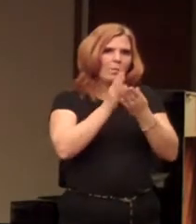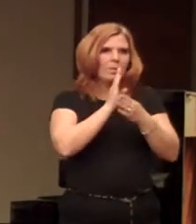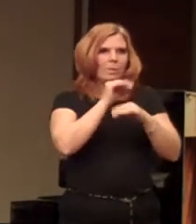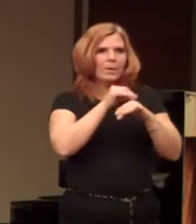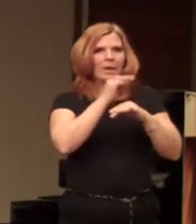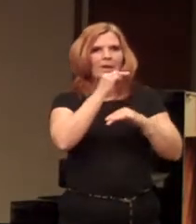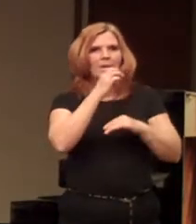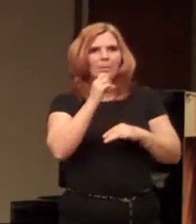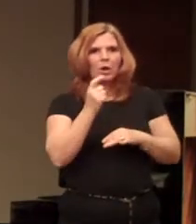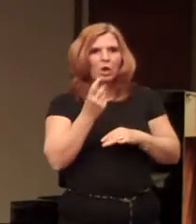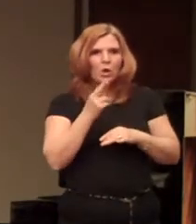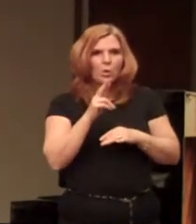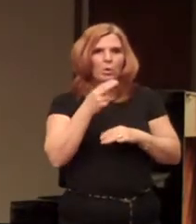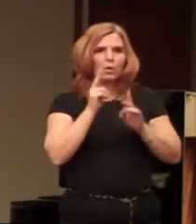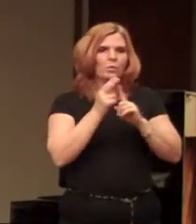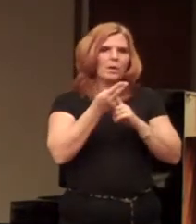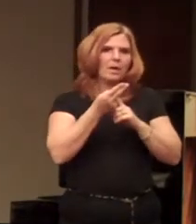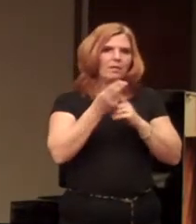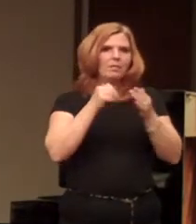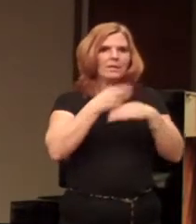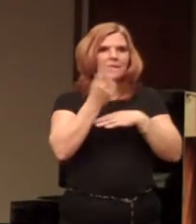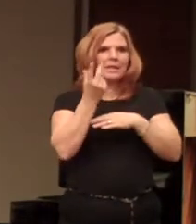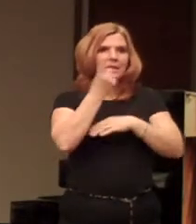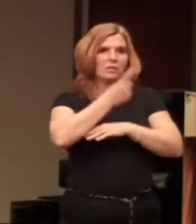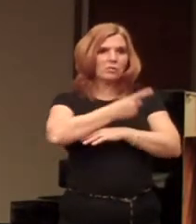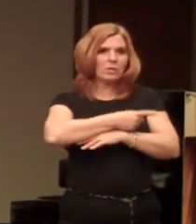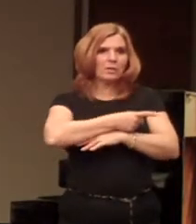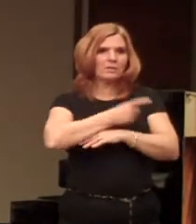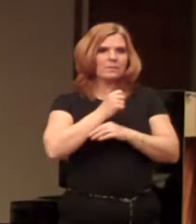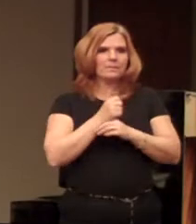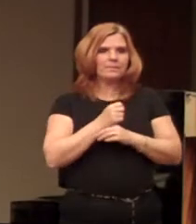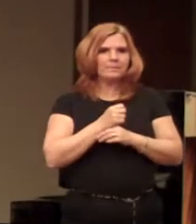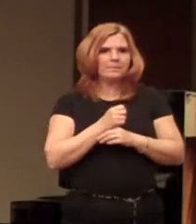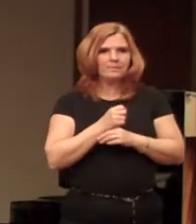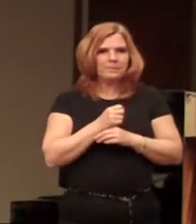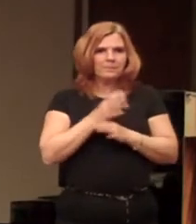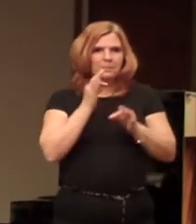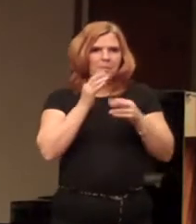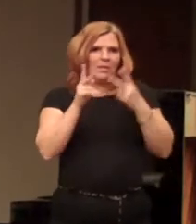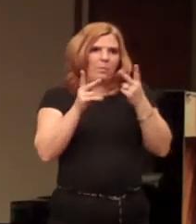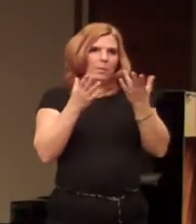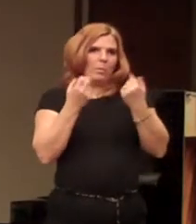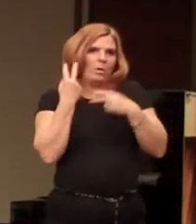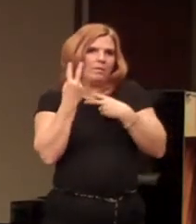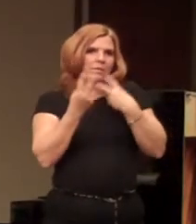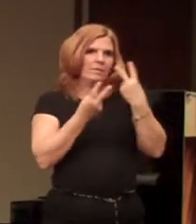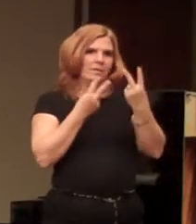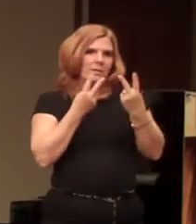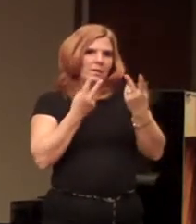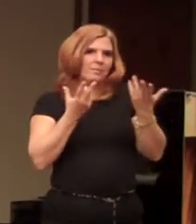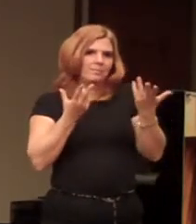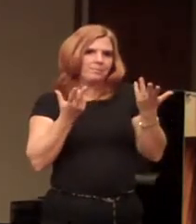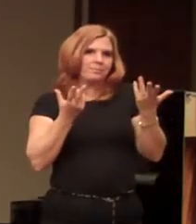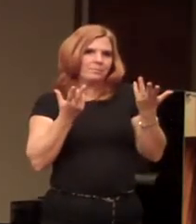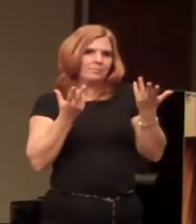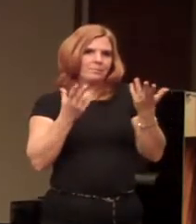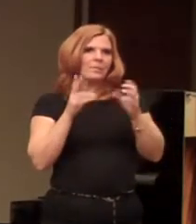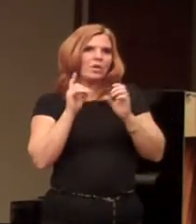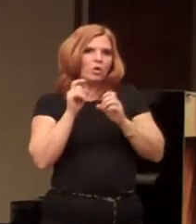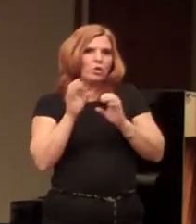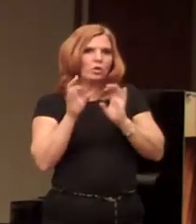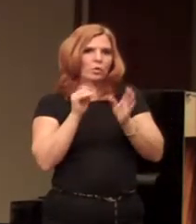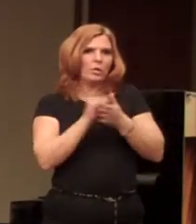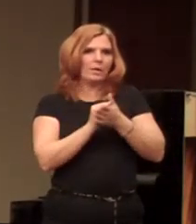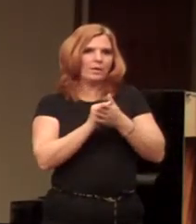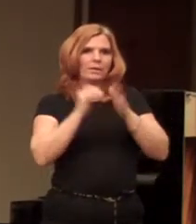McClure Hotel for the next three days if acquaintances want to come in and see that you could do that.